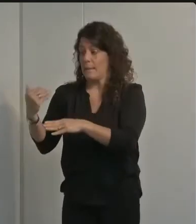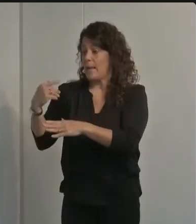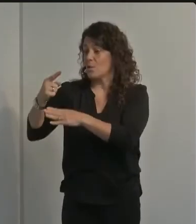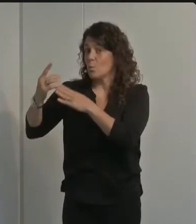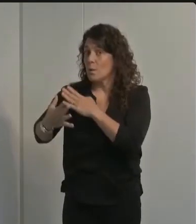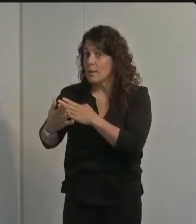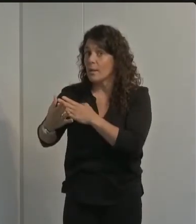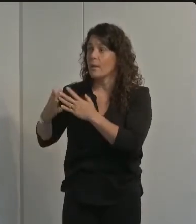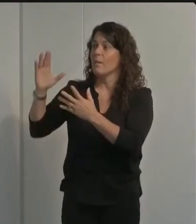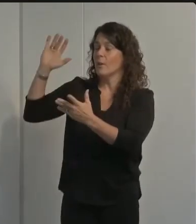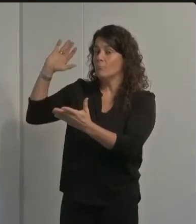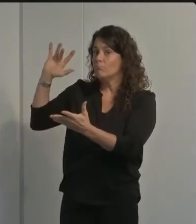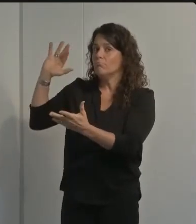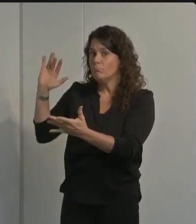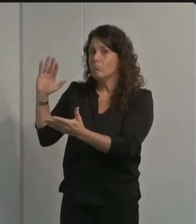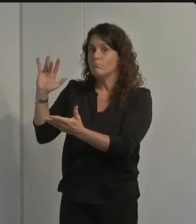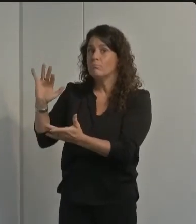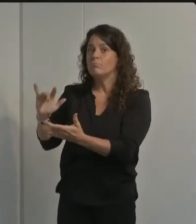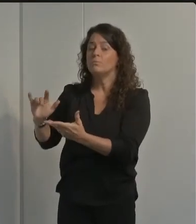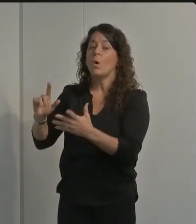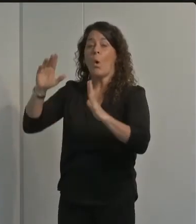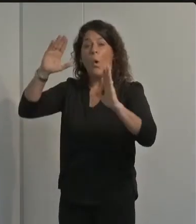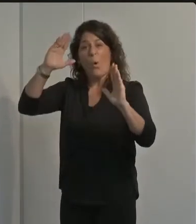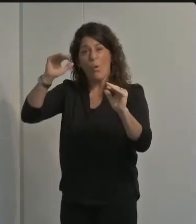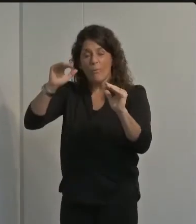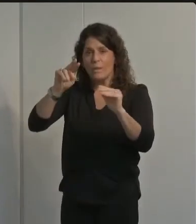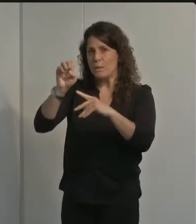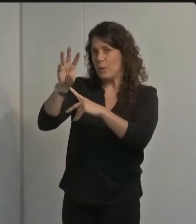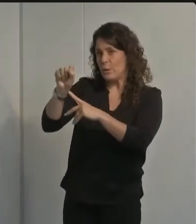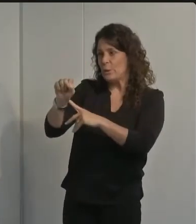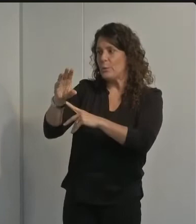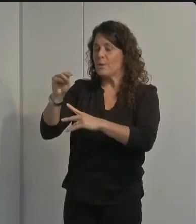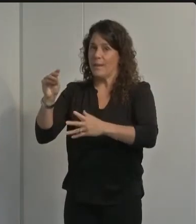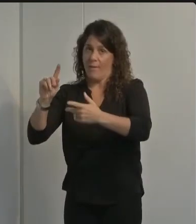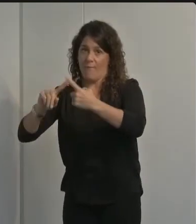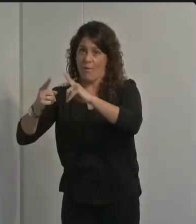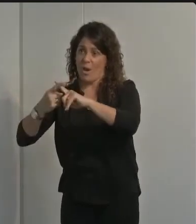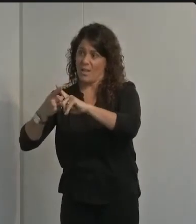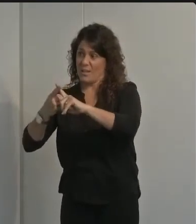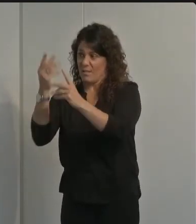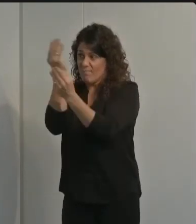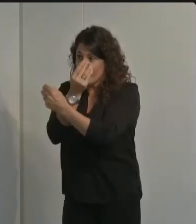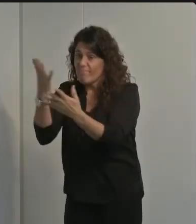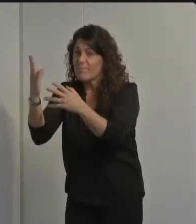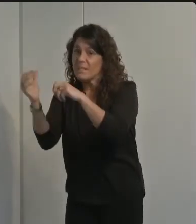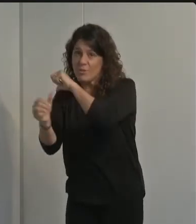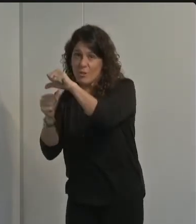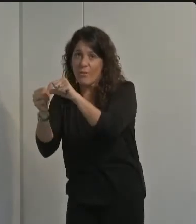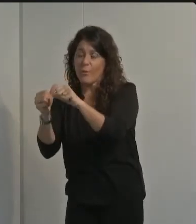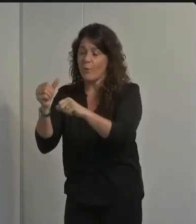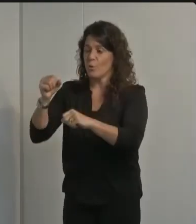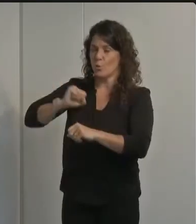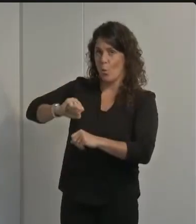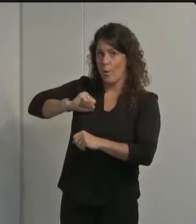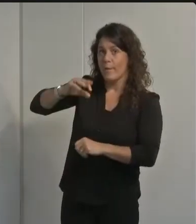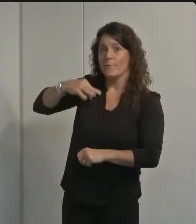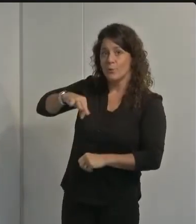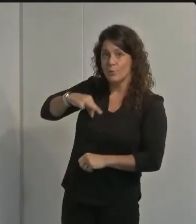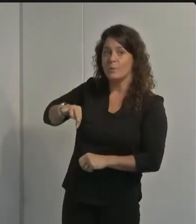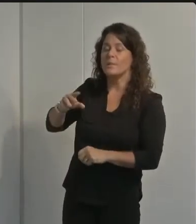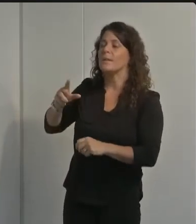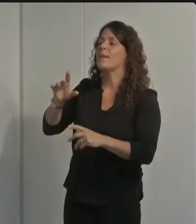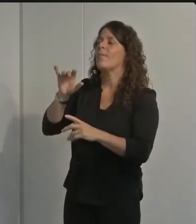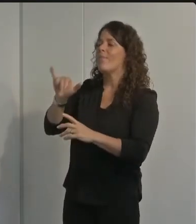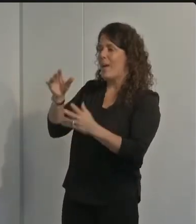previous weekend so i think the coverage in the news media of the outbreak at the sororities and fraternities did have a